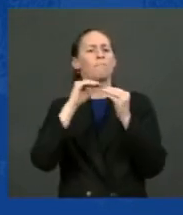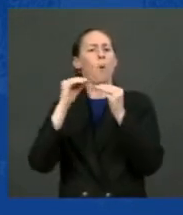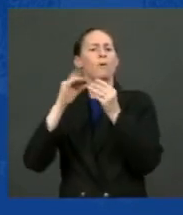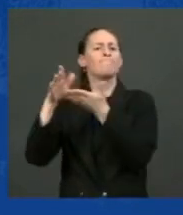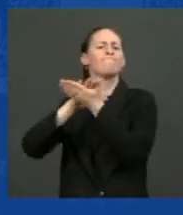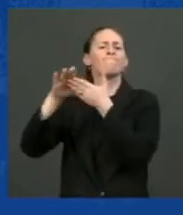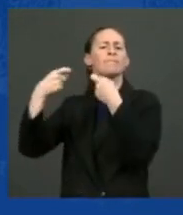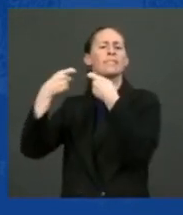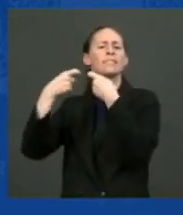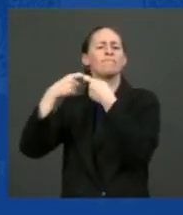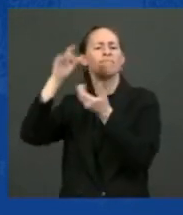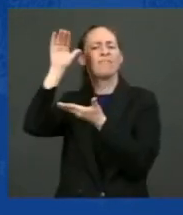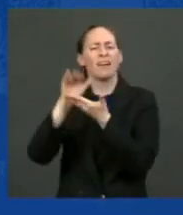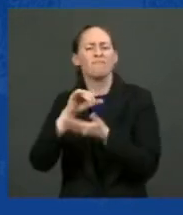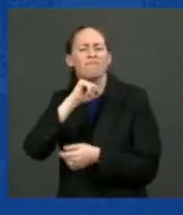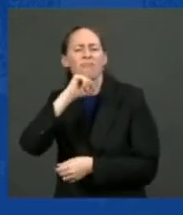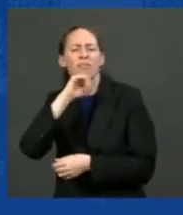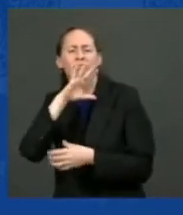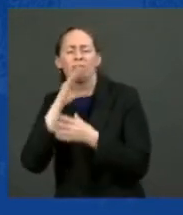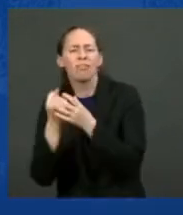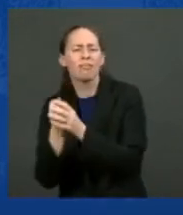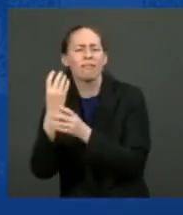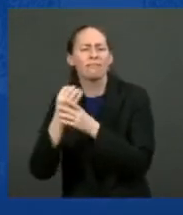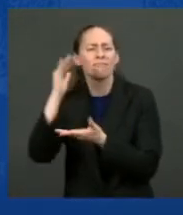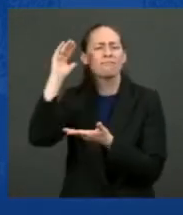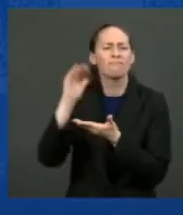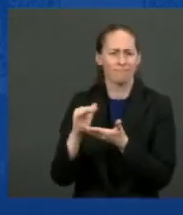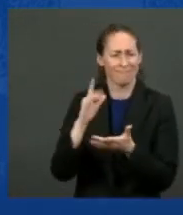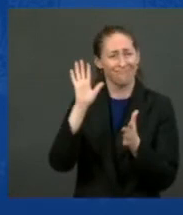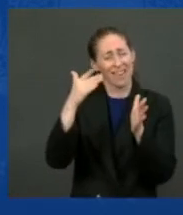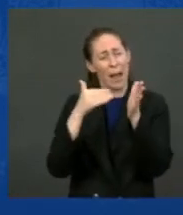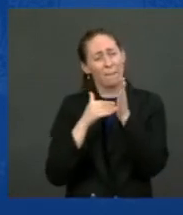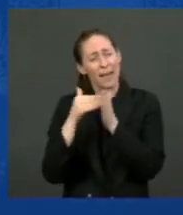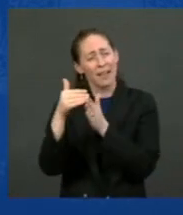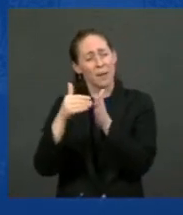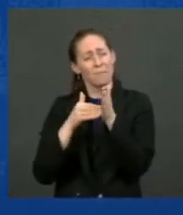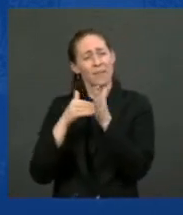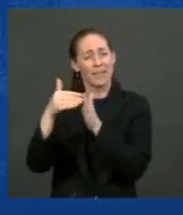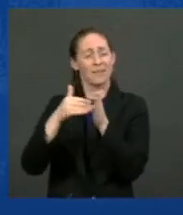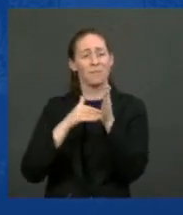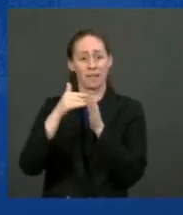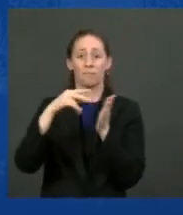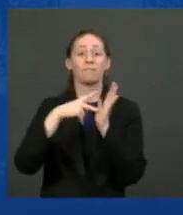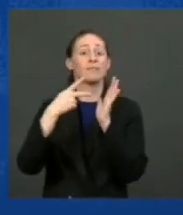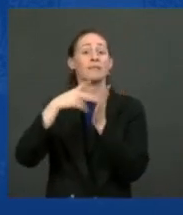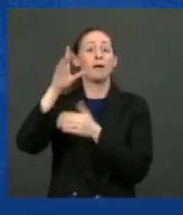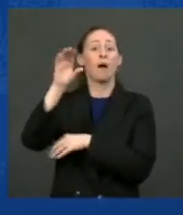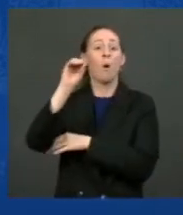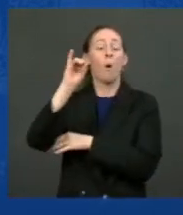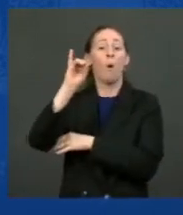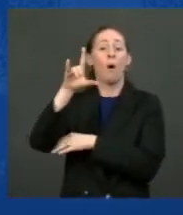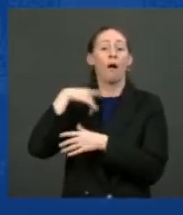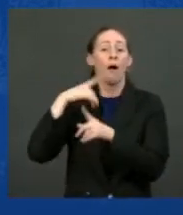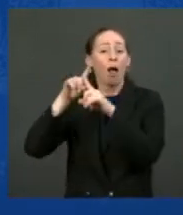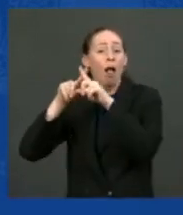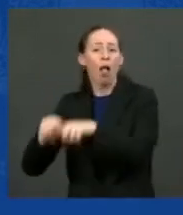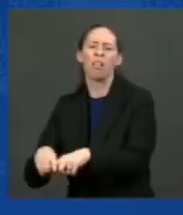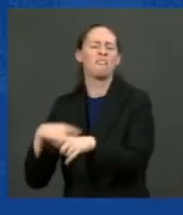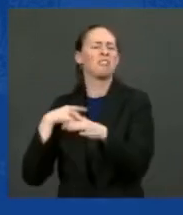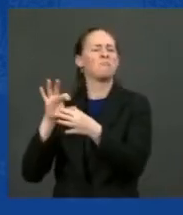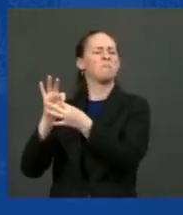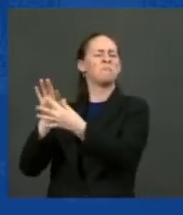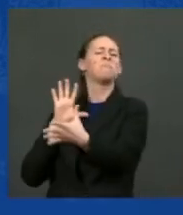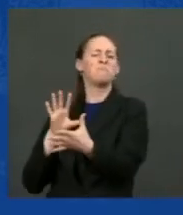hundreds of millions of barrels of oil. Yeah, but... The noise causes cancer. These credits,